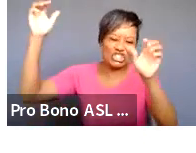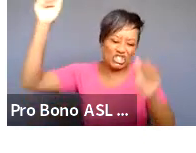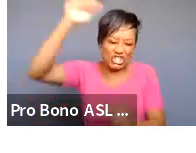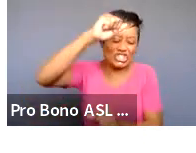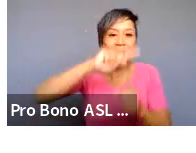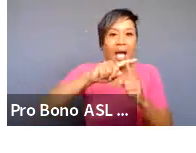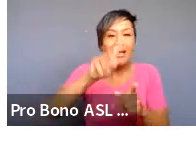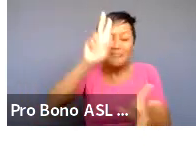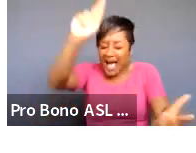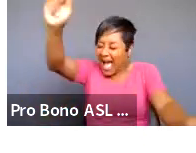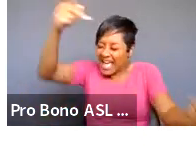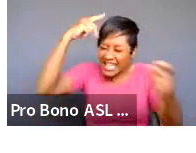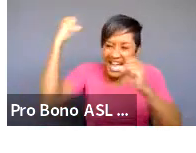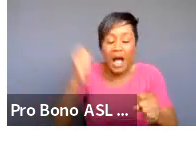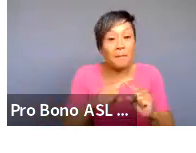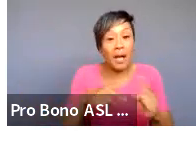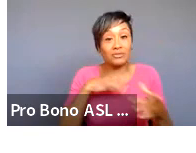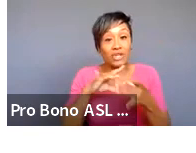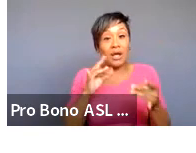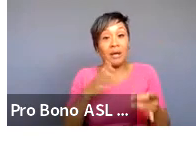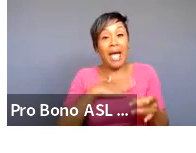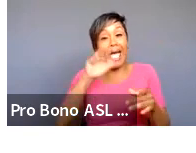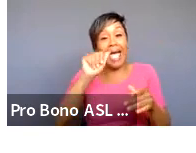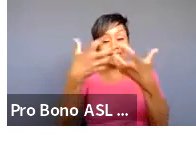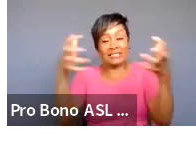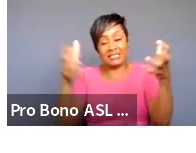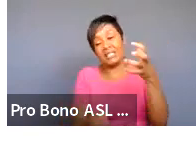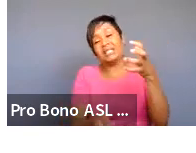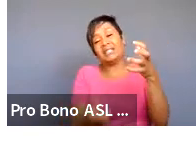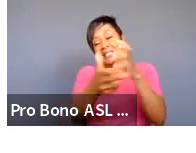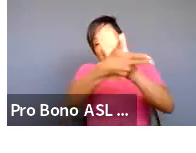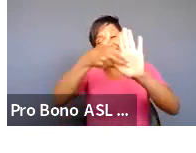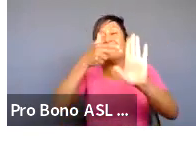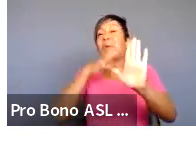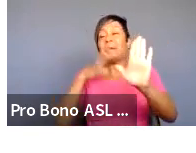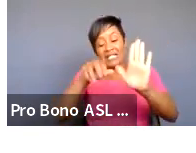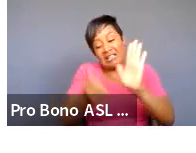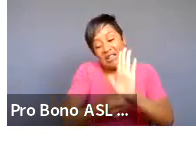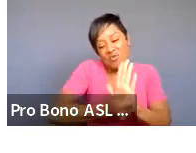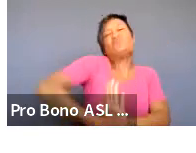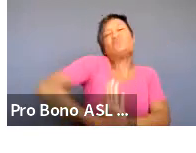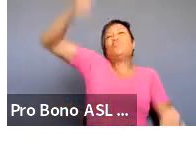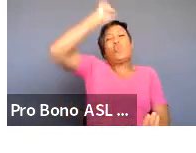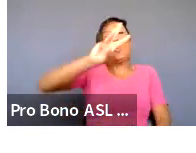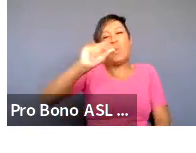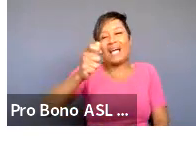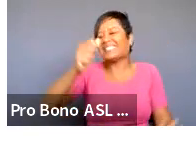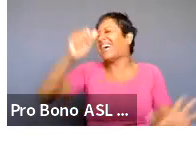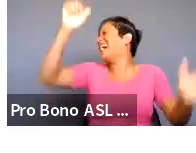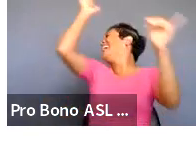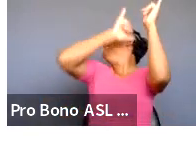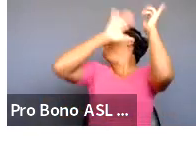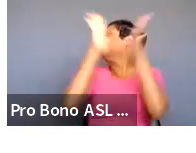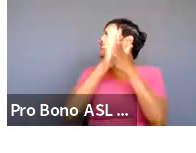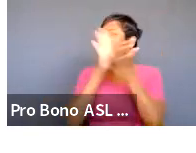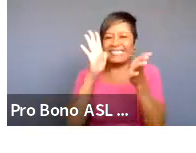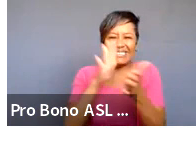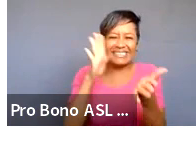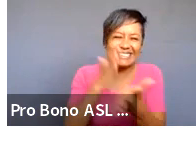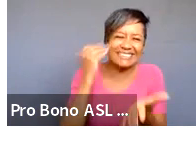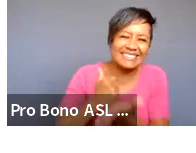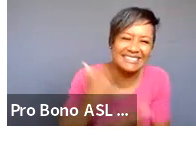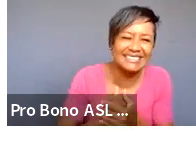get that when i'm talking about helga waxing my ass back there you oh this is recorded i keep forgetting um great